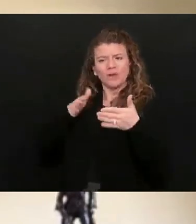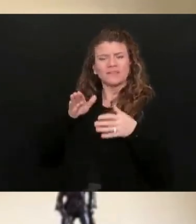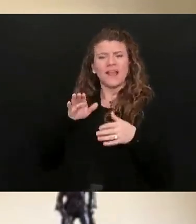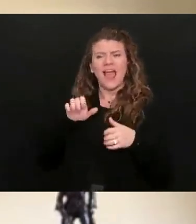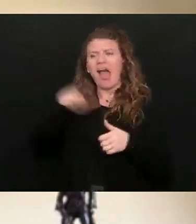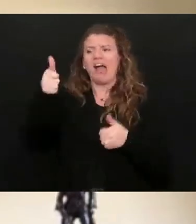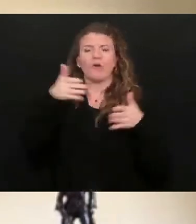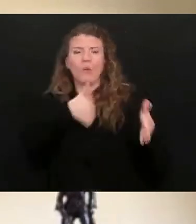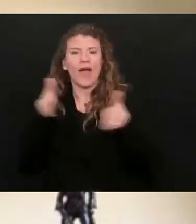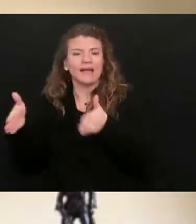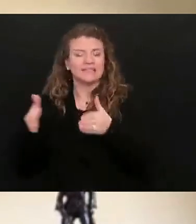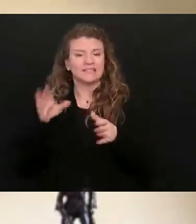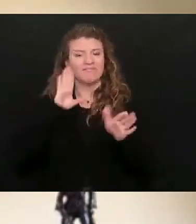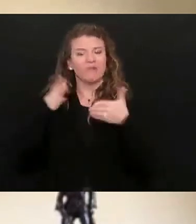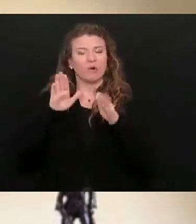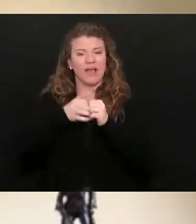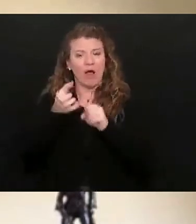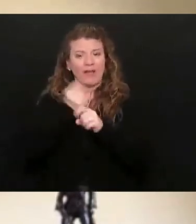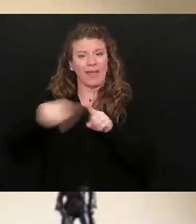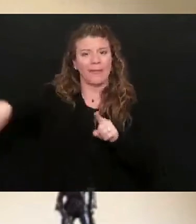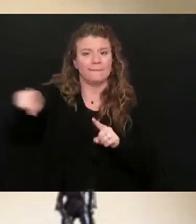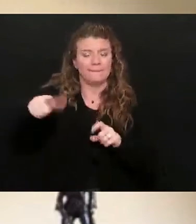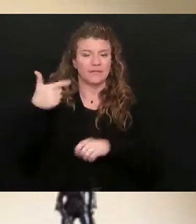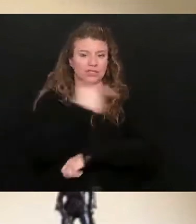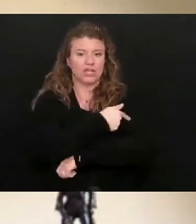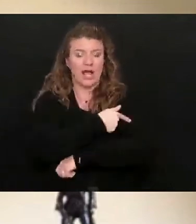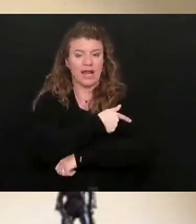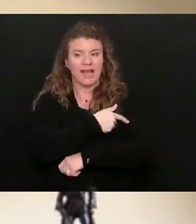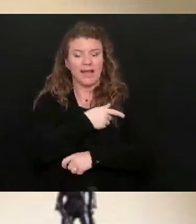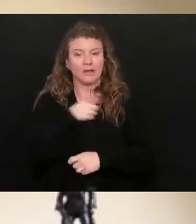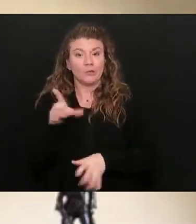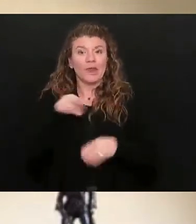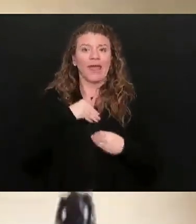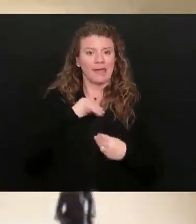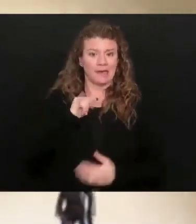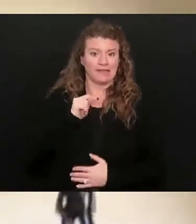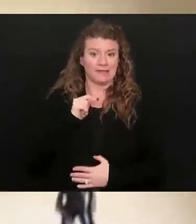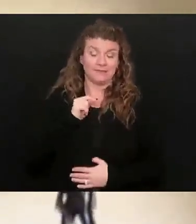on getting over 65 to take the vaccine.